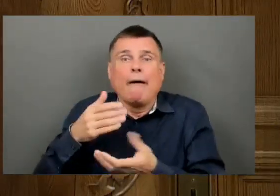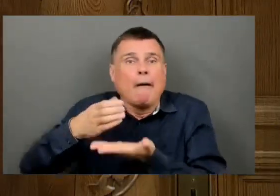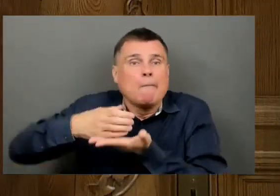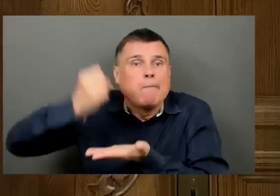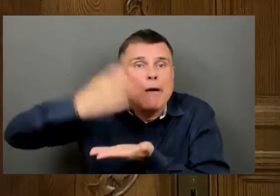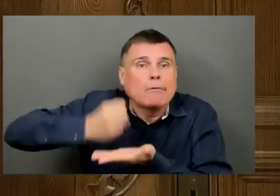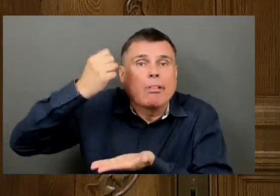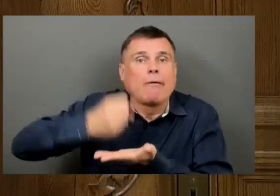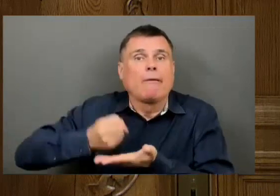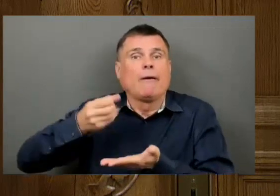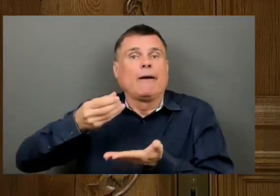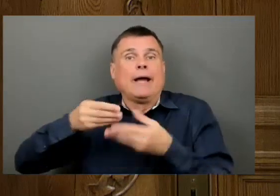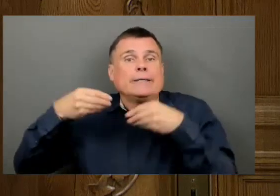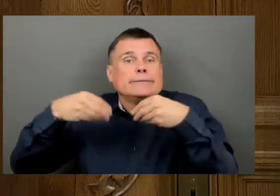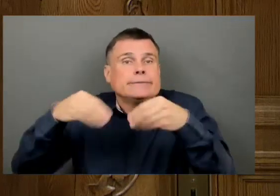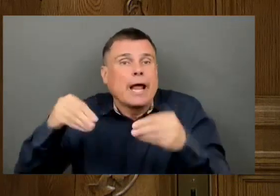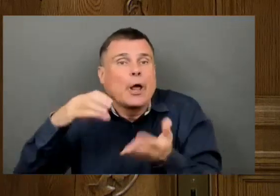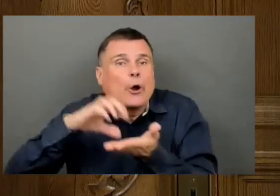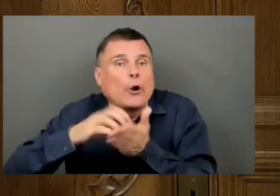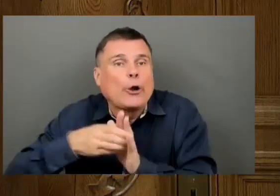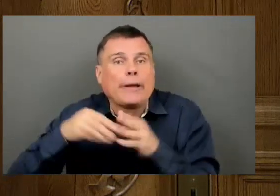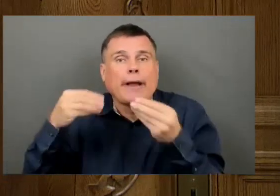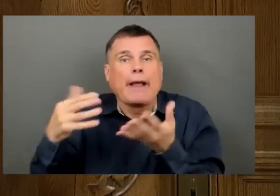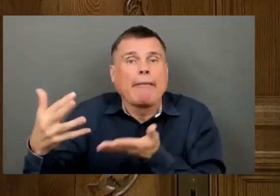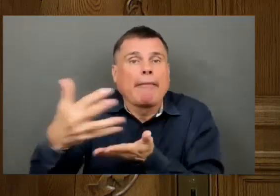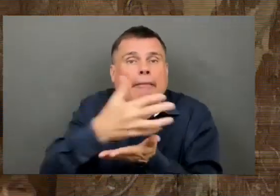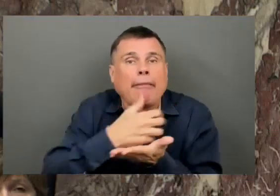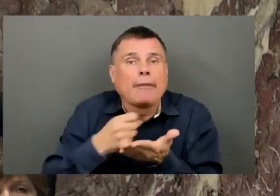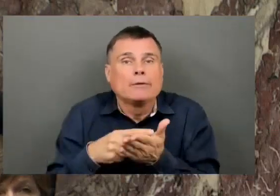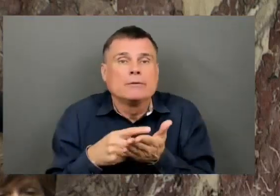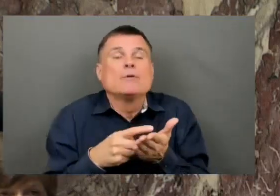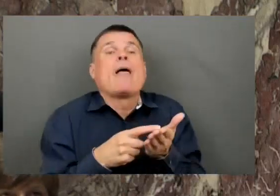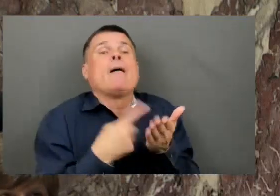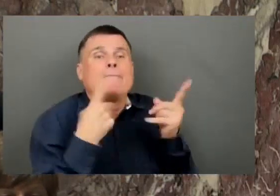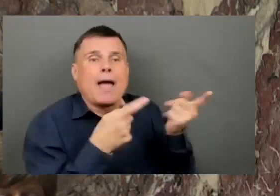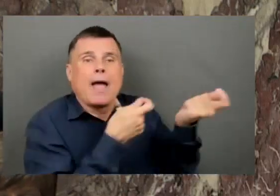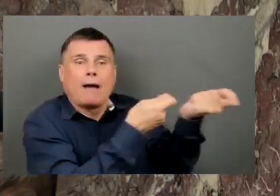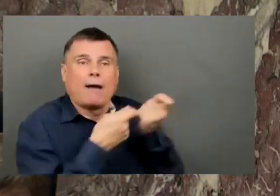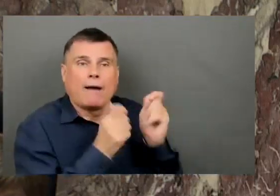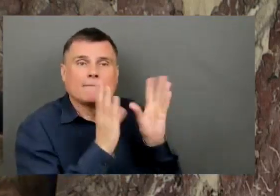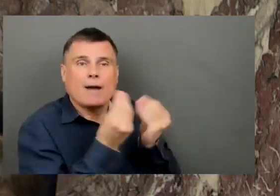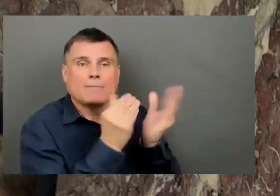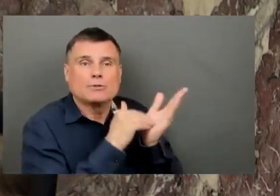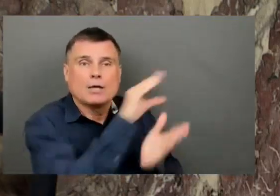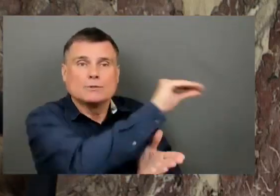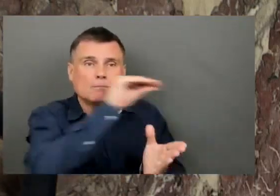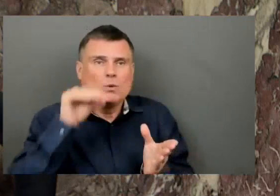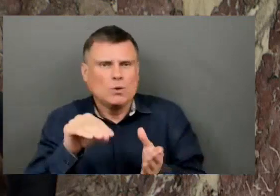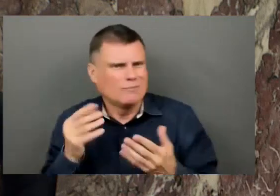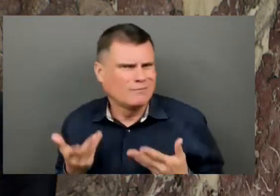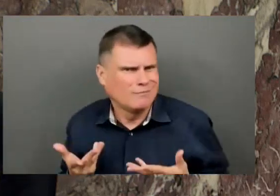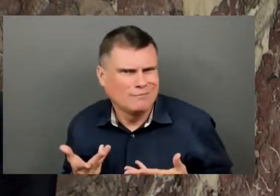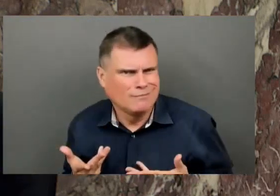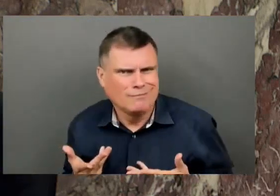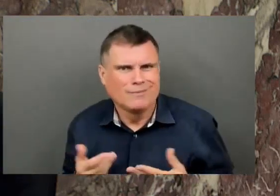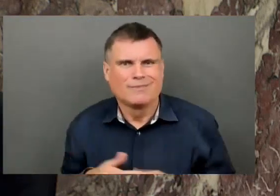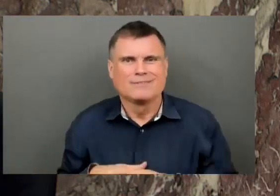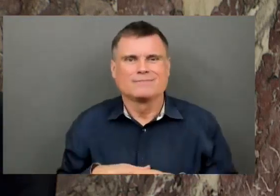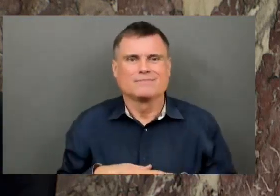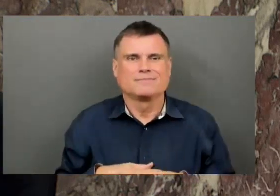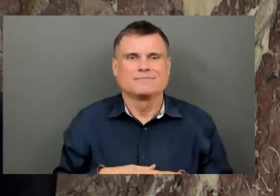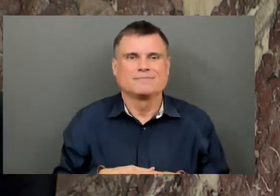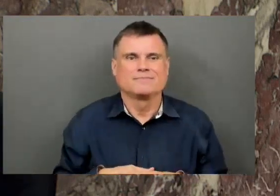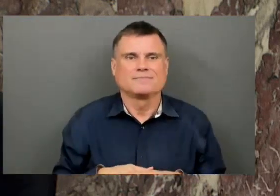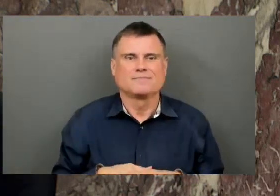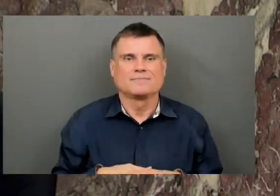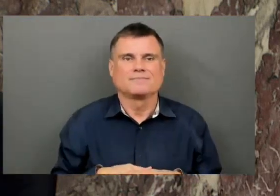Mr. Speaker, as the member will know, last year, we, as a direct result of the work